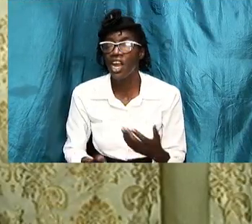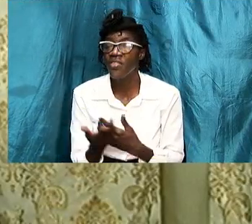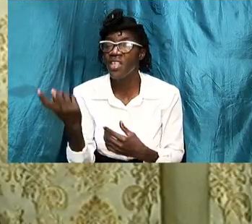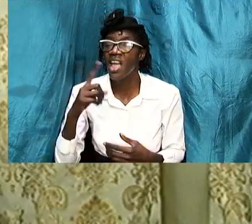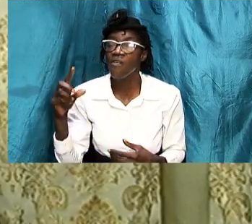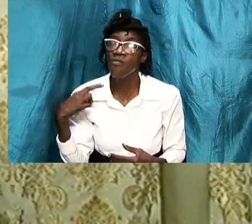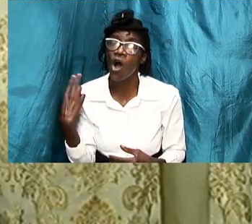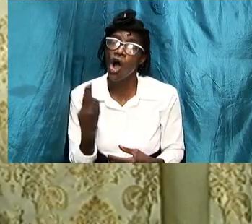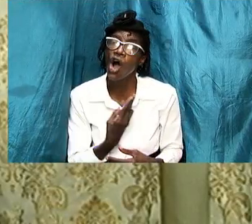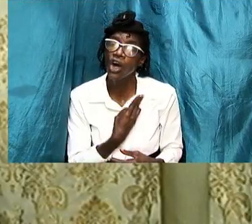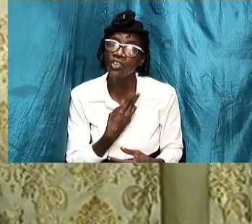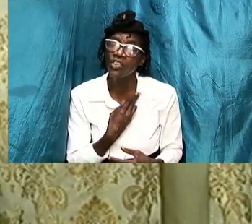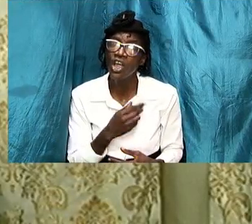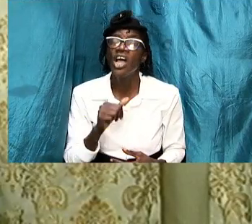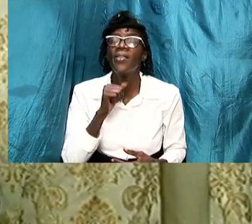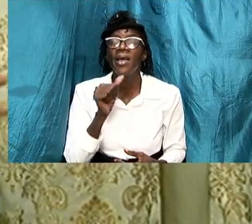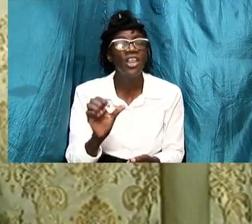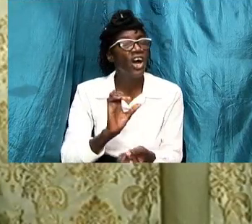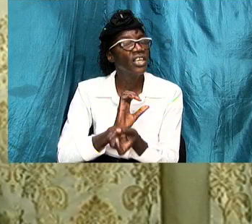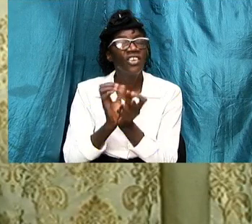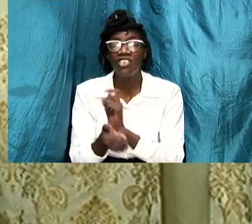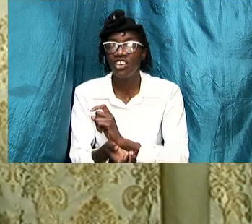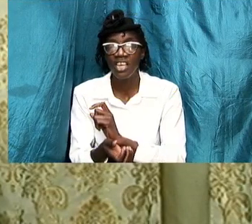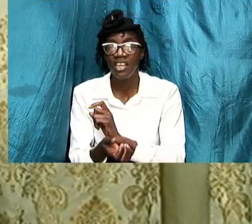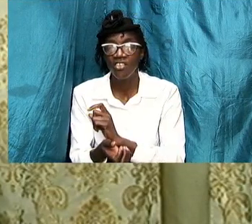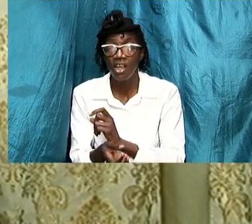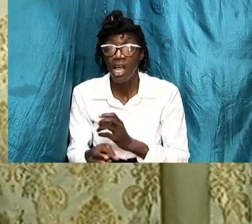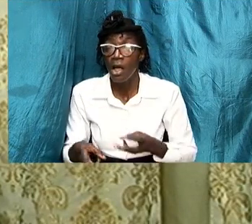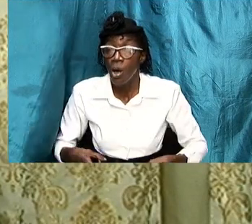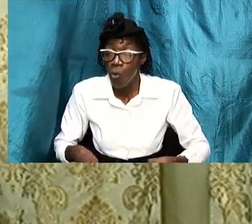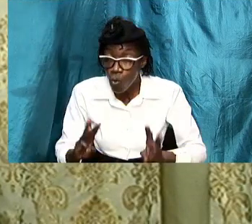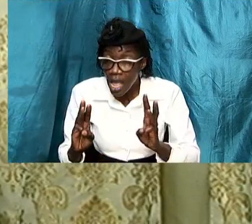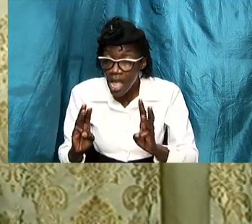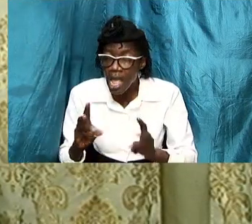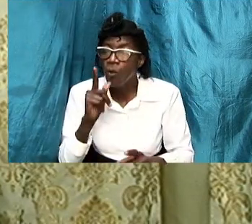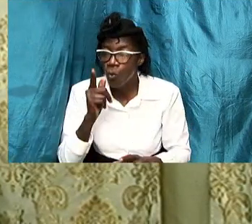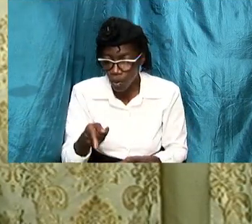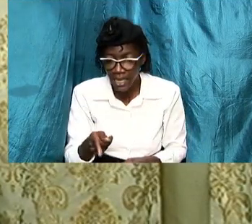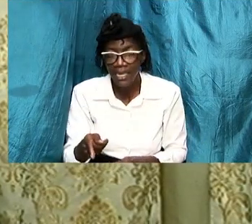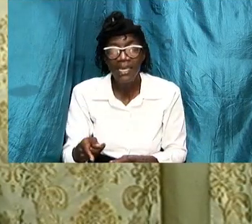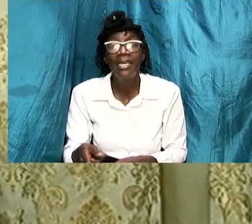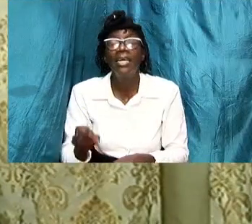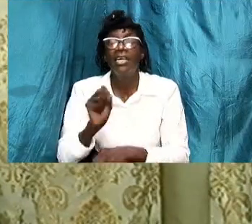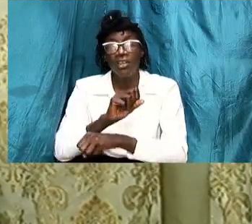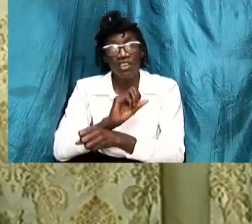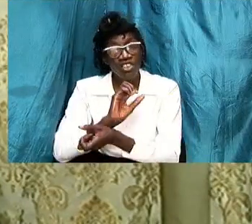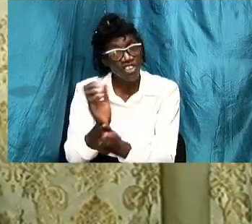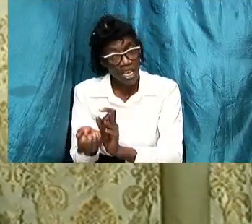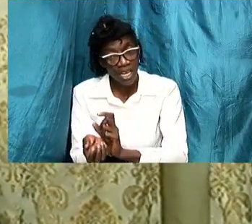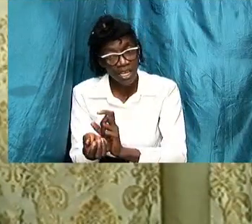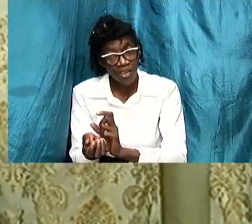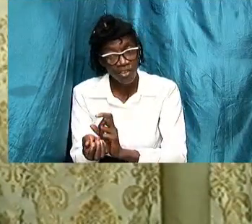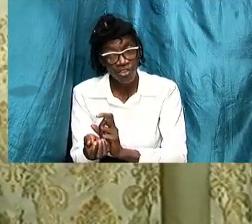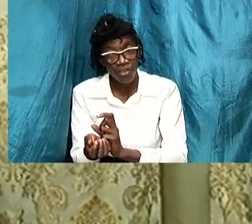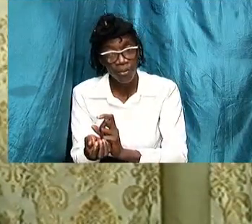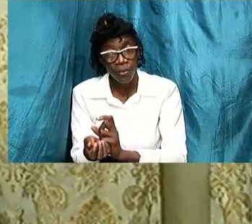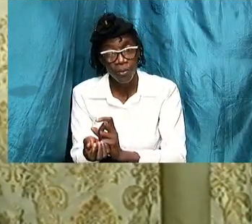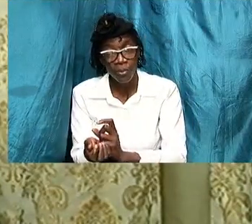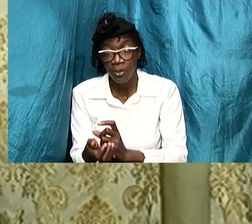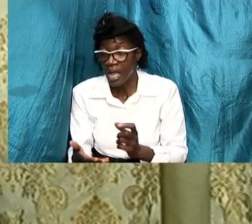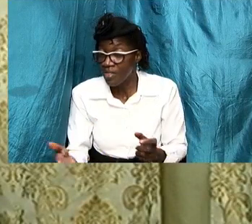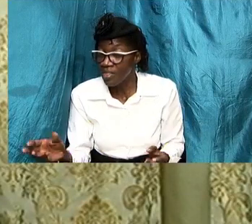us and they are unchangeable the methods will change methodology methodologies will change approaches will change